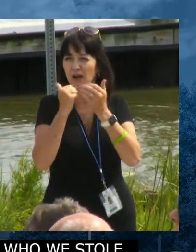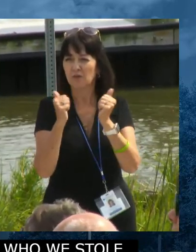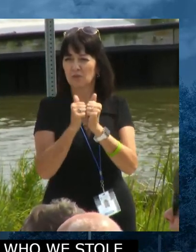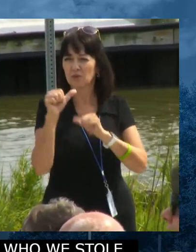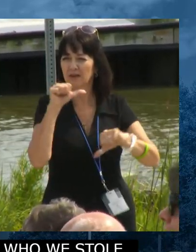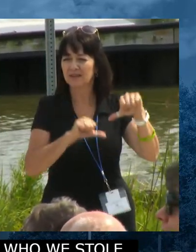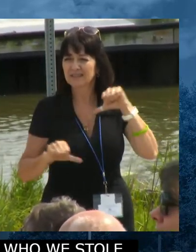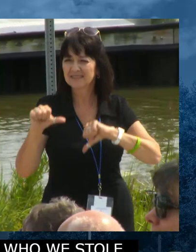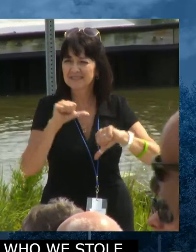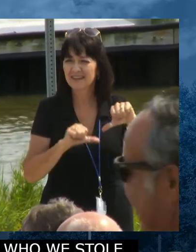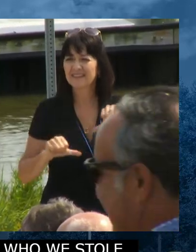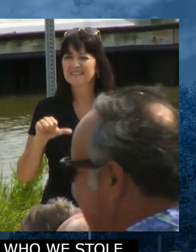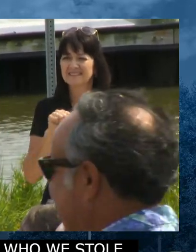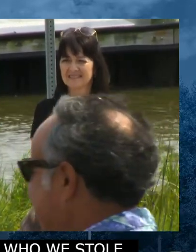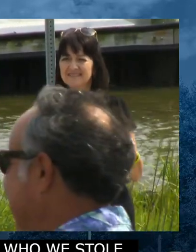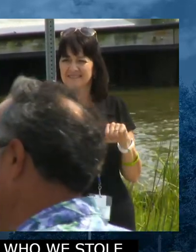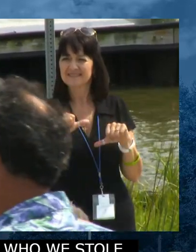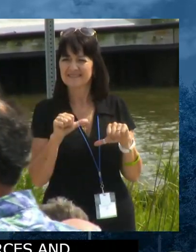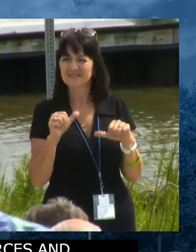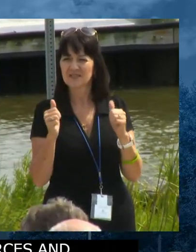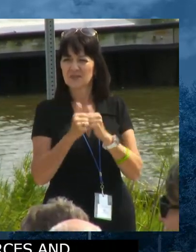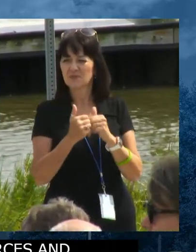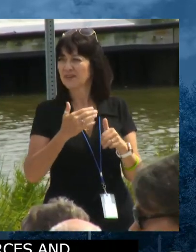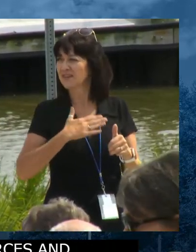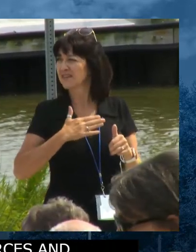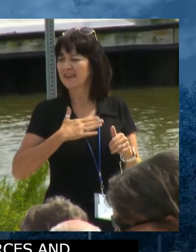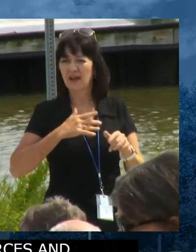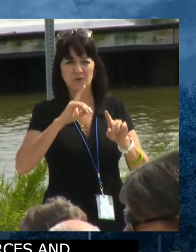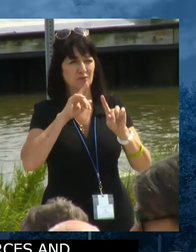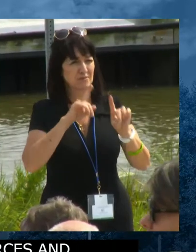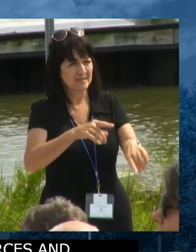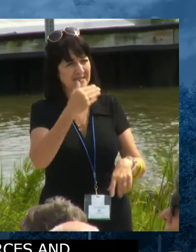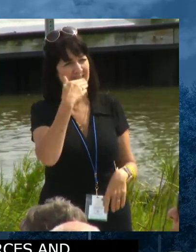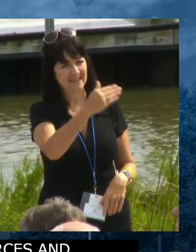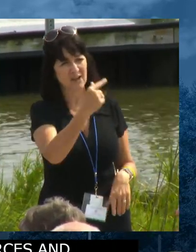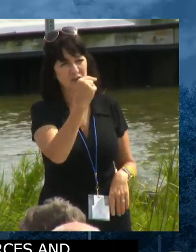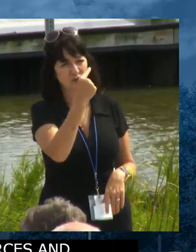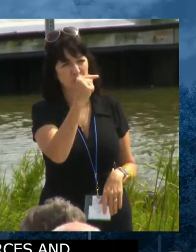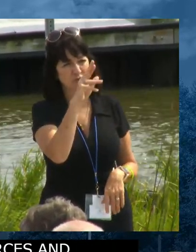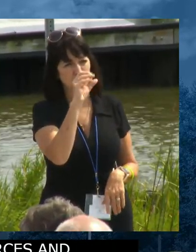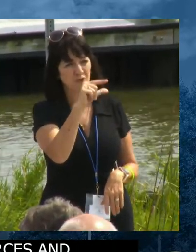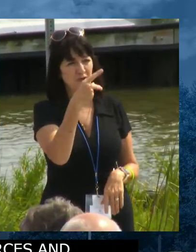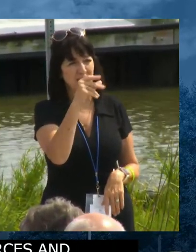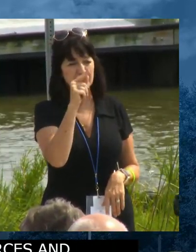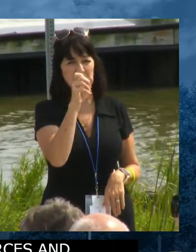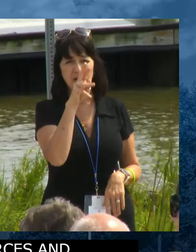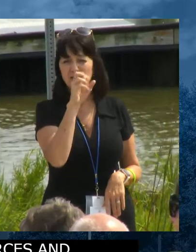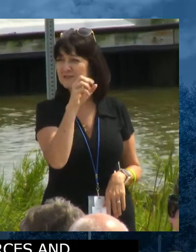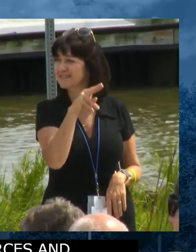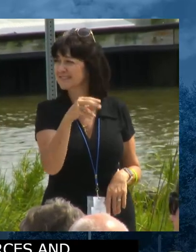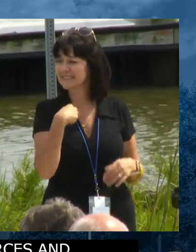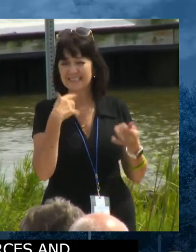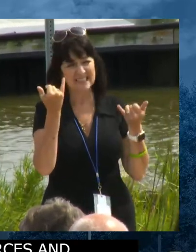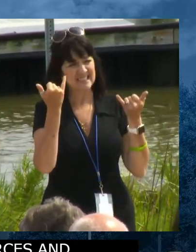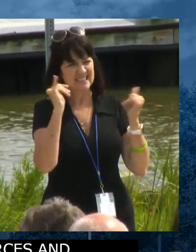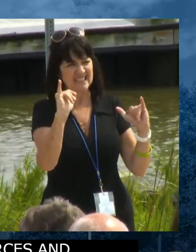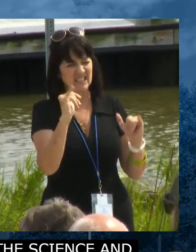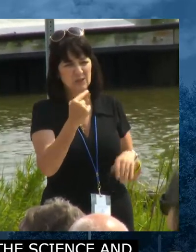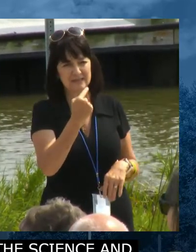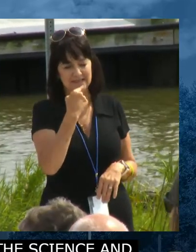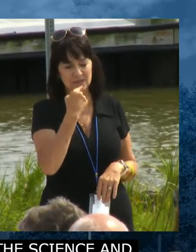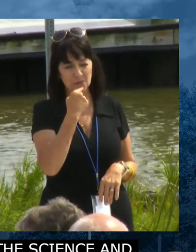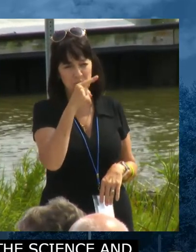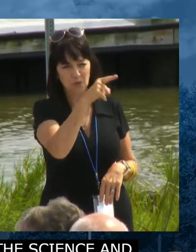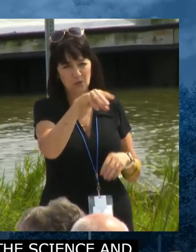systems around our response to COVID-19. Thank you, Greg Patterson. I'm still disappointed that you're moving back. But